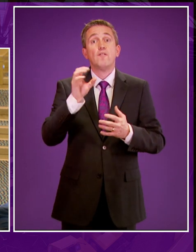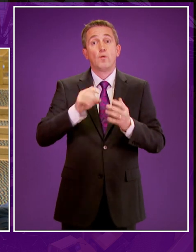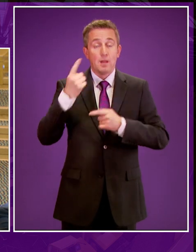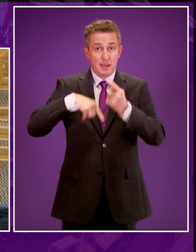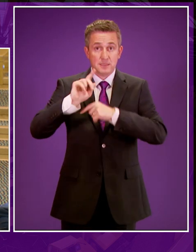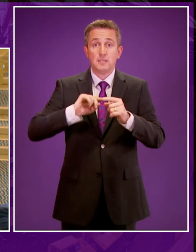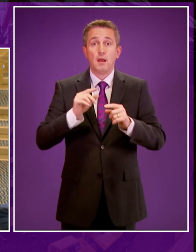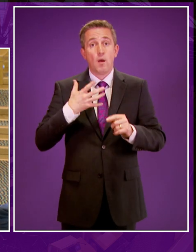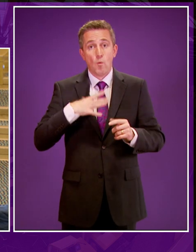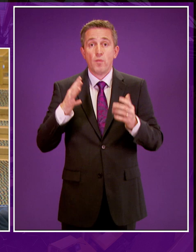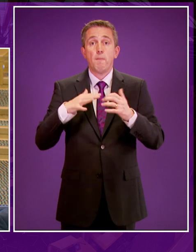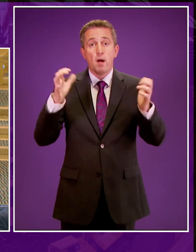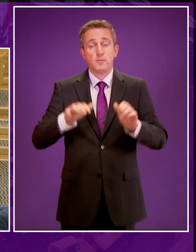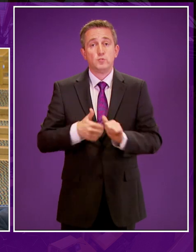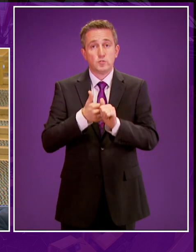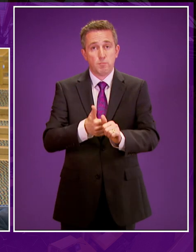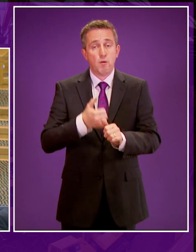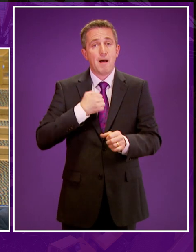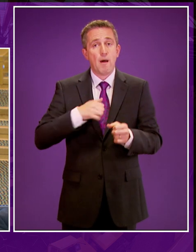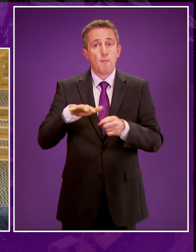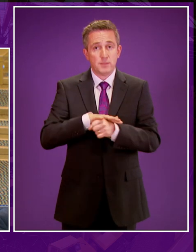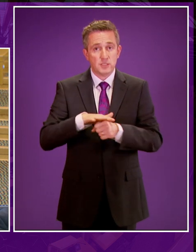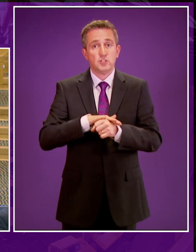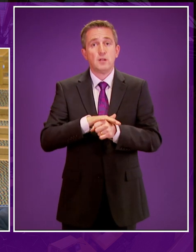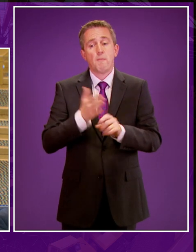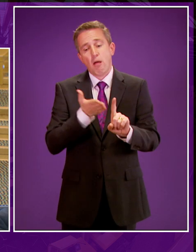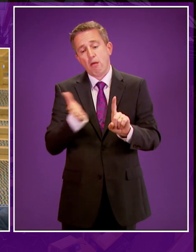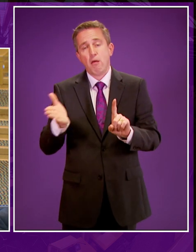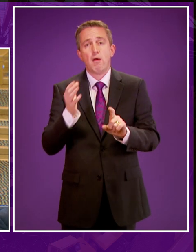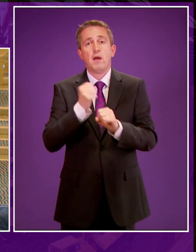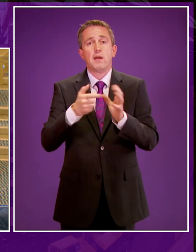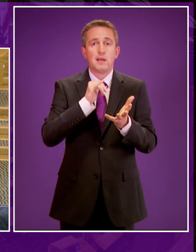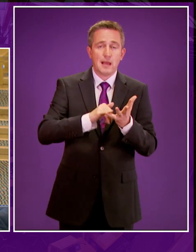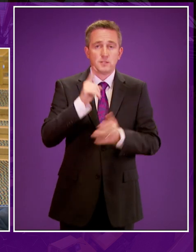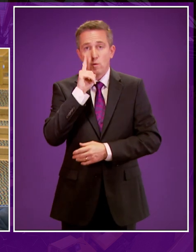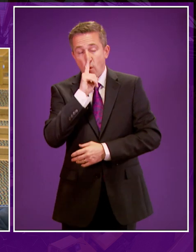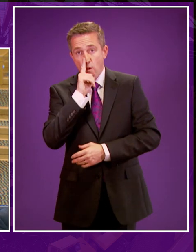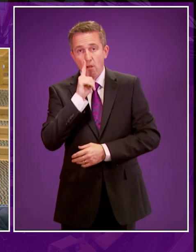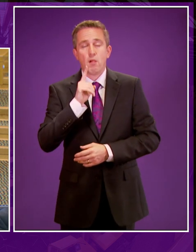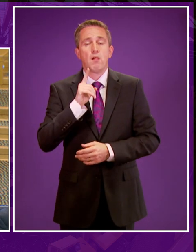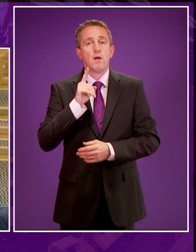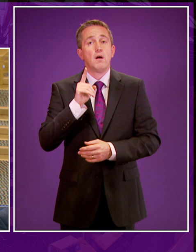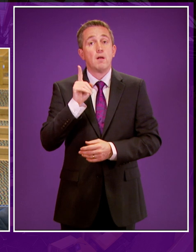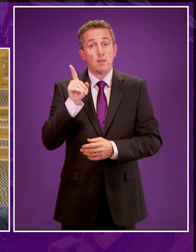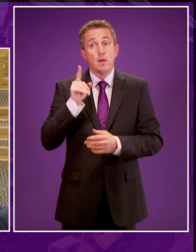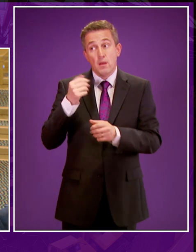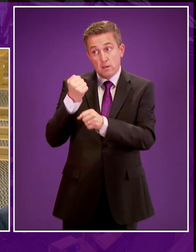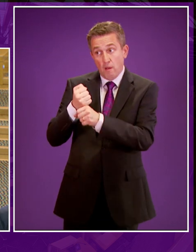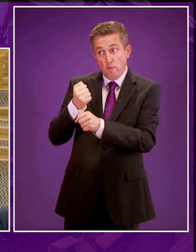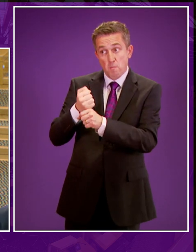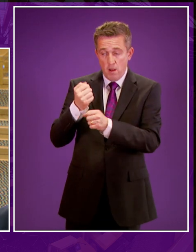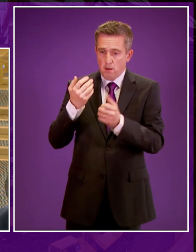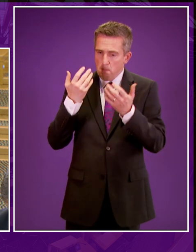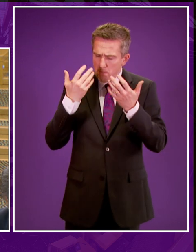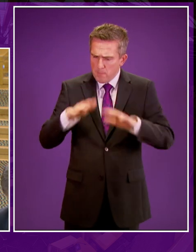opportunity to endorse our carefully considered and robust position on unconventional oil and gas. Presiding officer, the Government has undertaken one of the